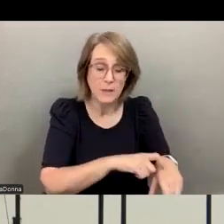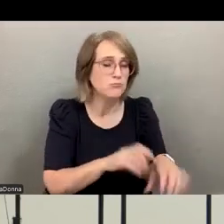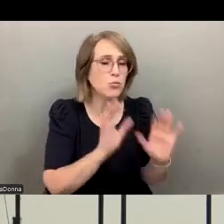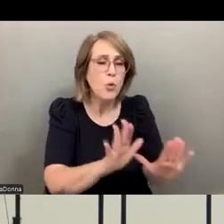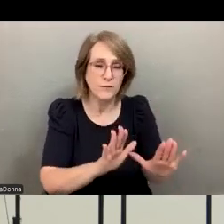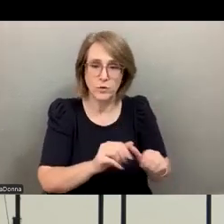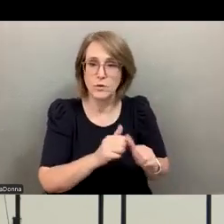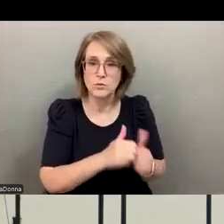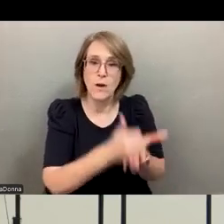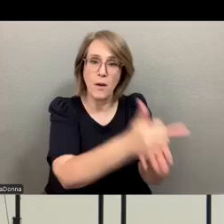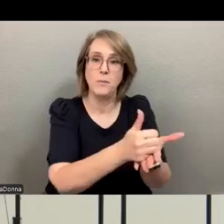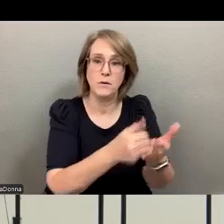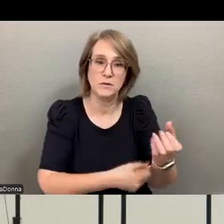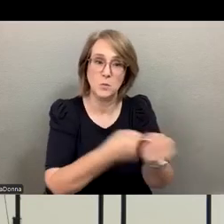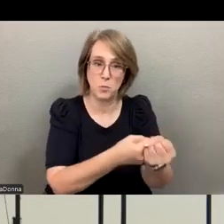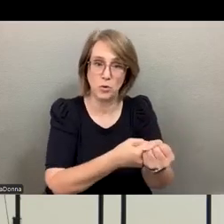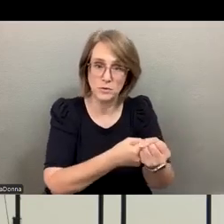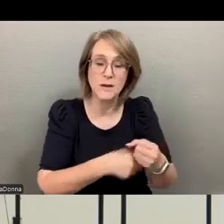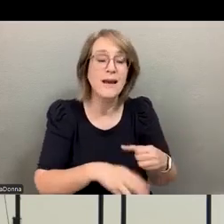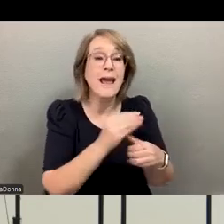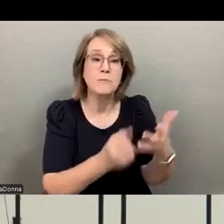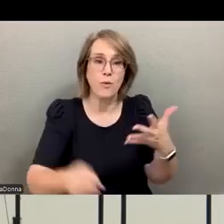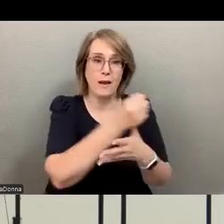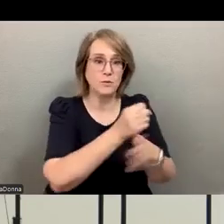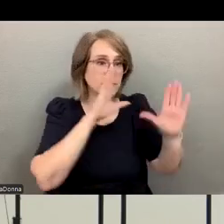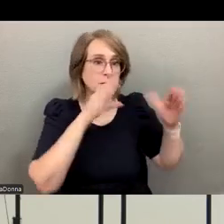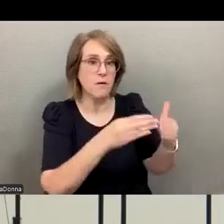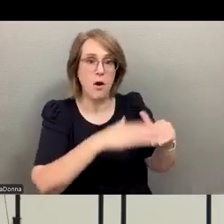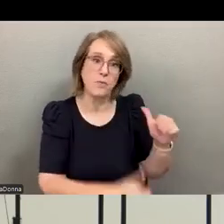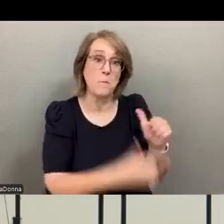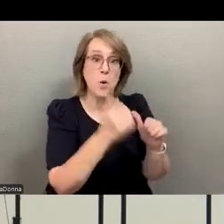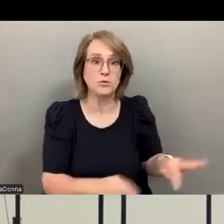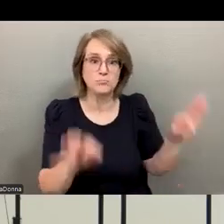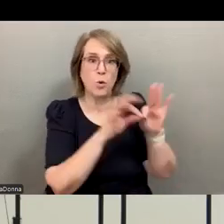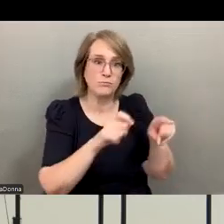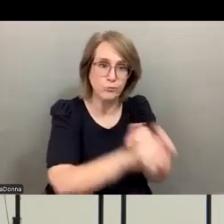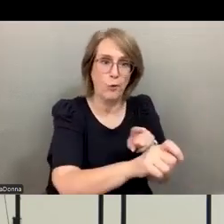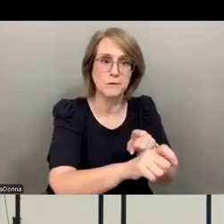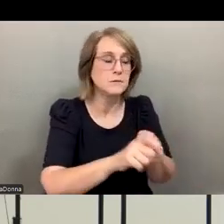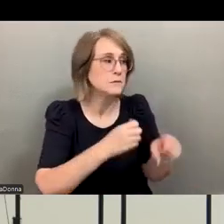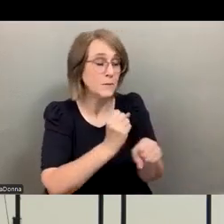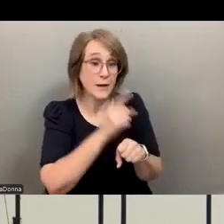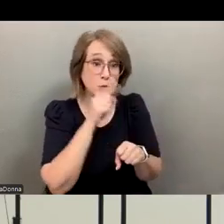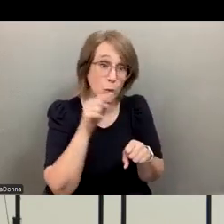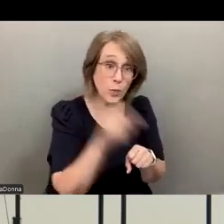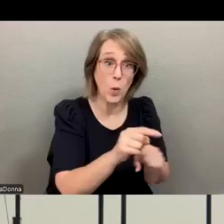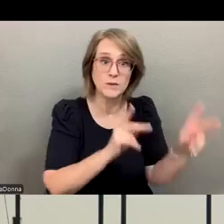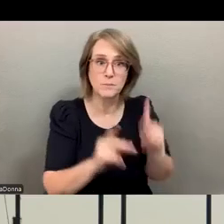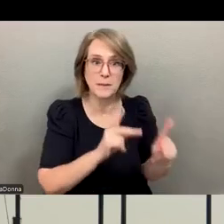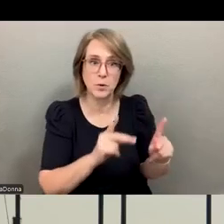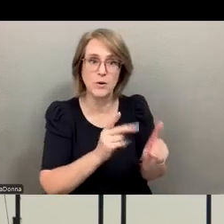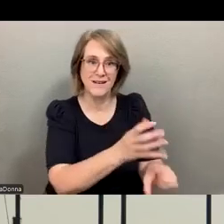enables the peer supporters to prioritize and focus their attention on the most critical cases, ensuring that those in immediate danger